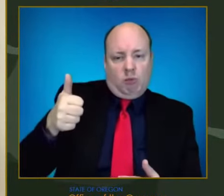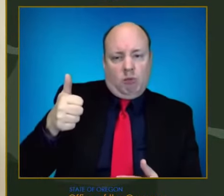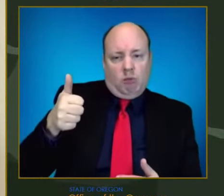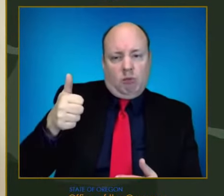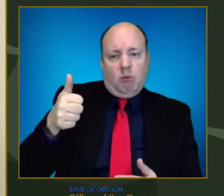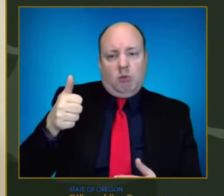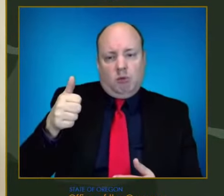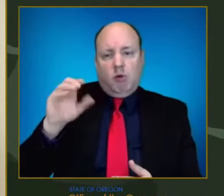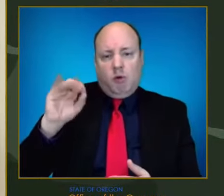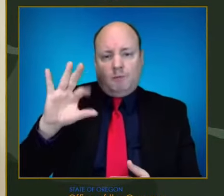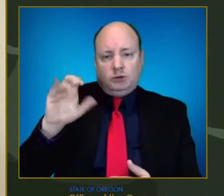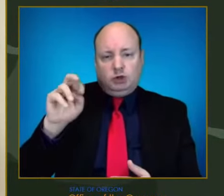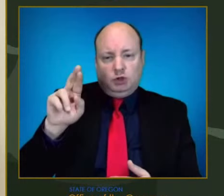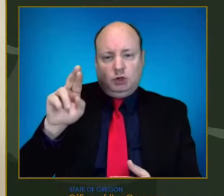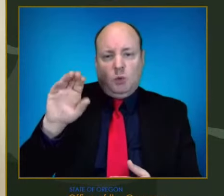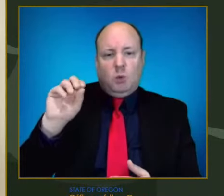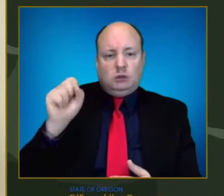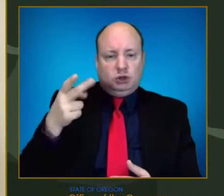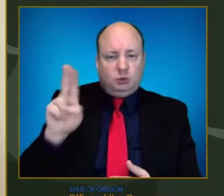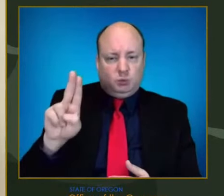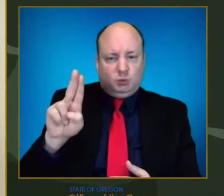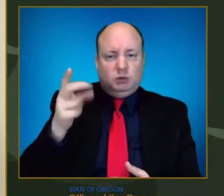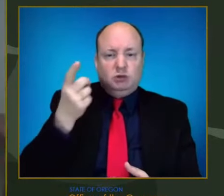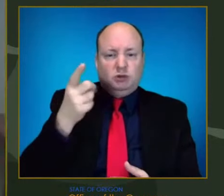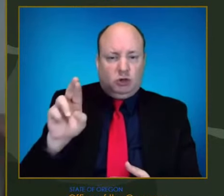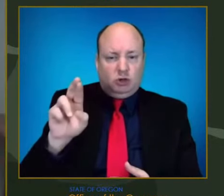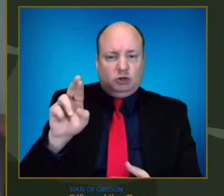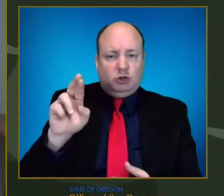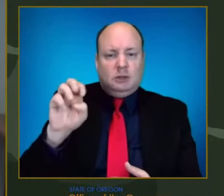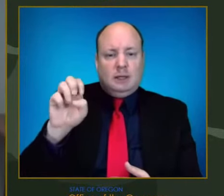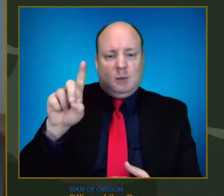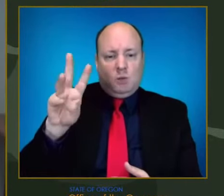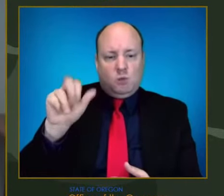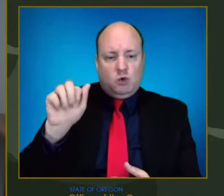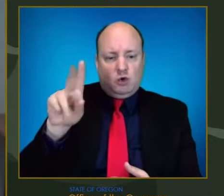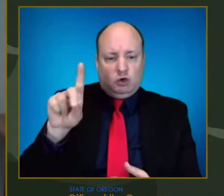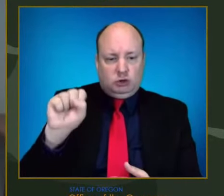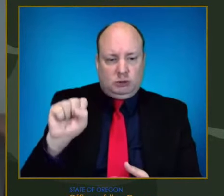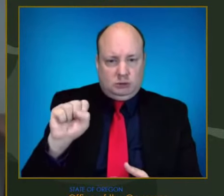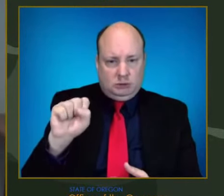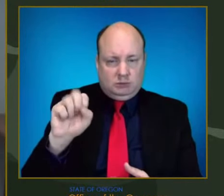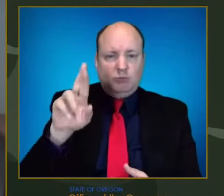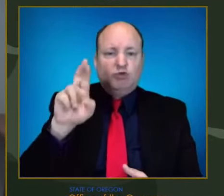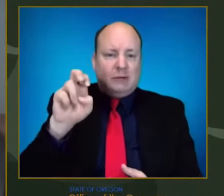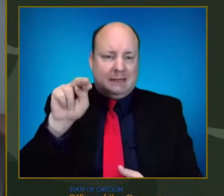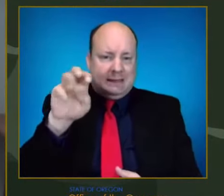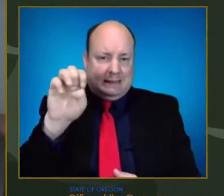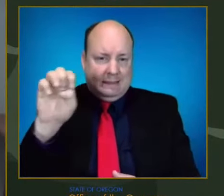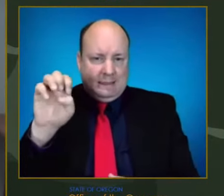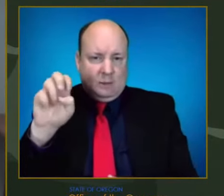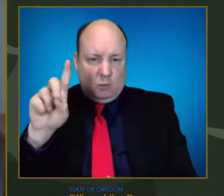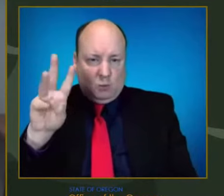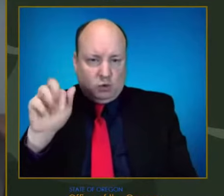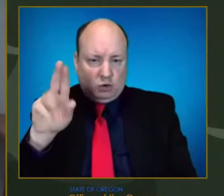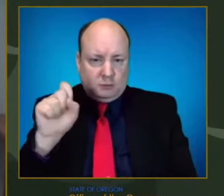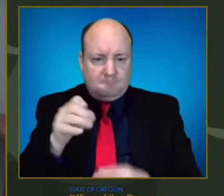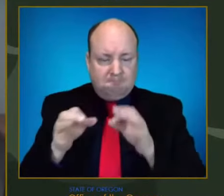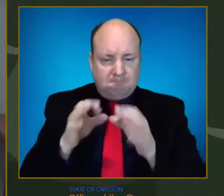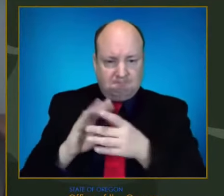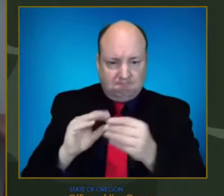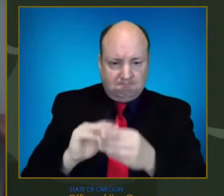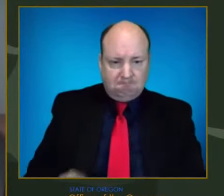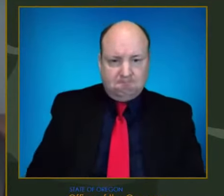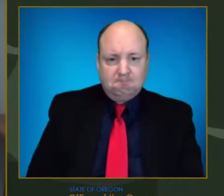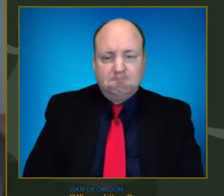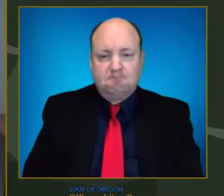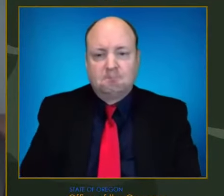Dr. the floor is yours. Thank you for inviting me to join you today. Governor Brown. Um, as mentioned, I'm